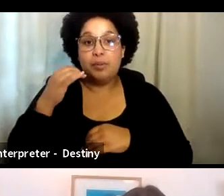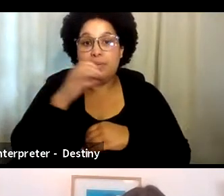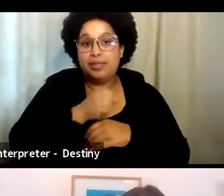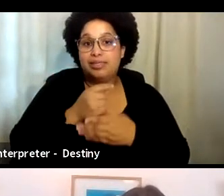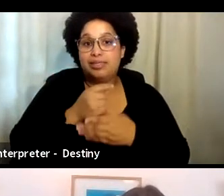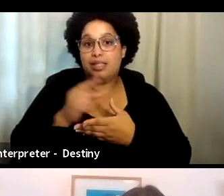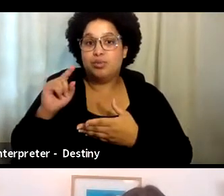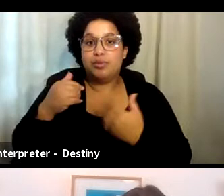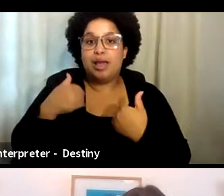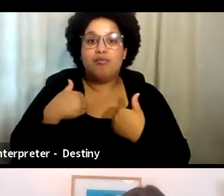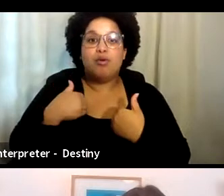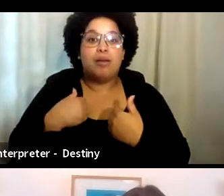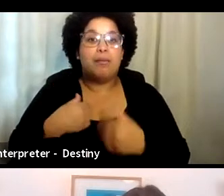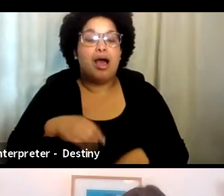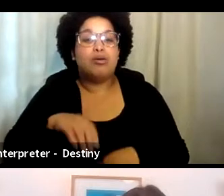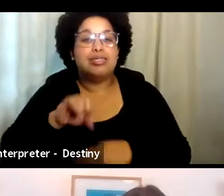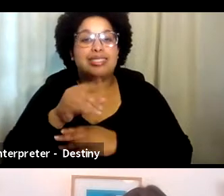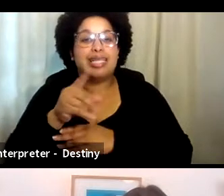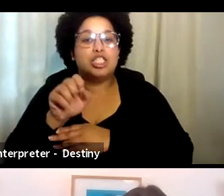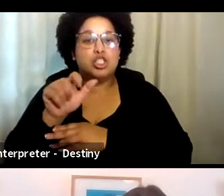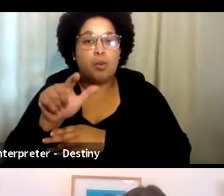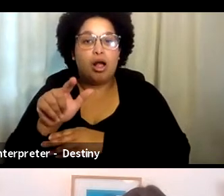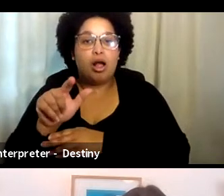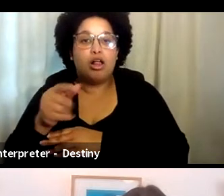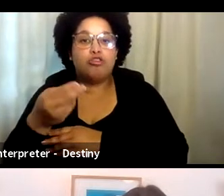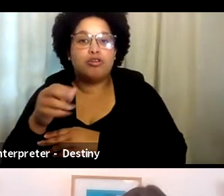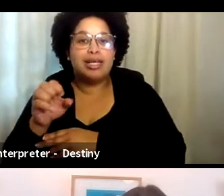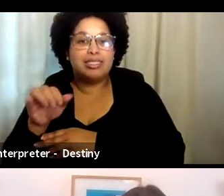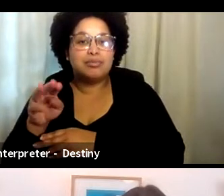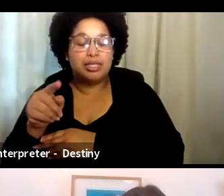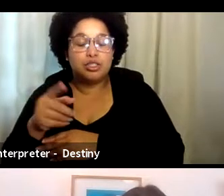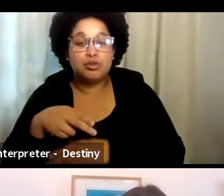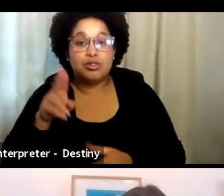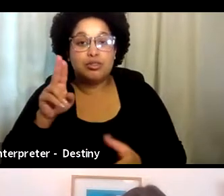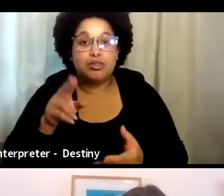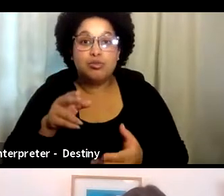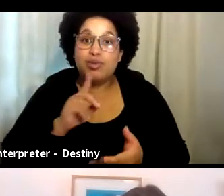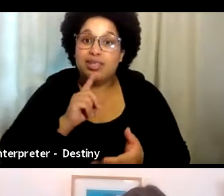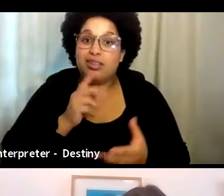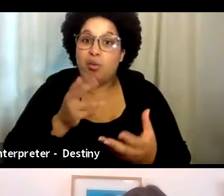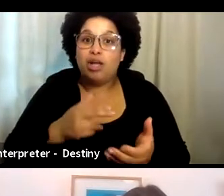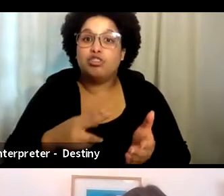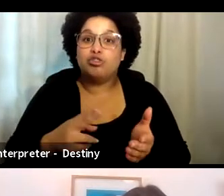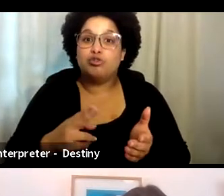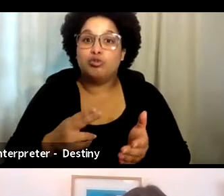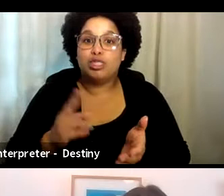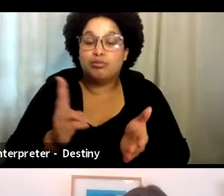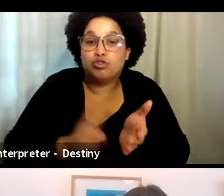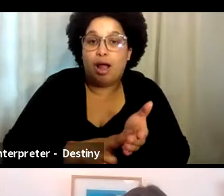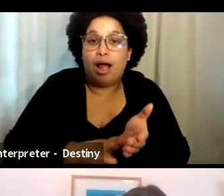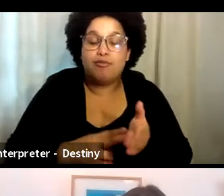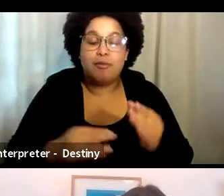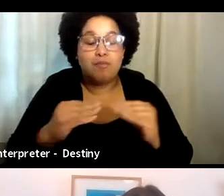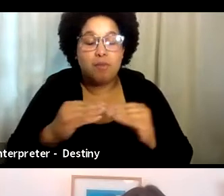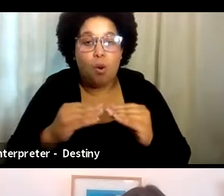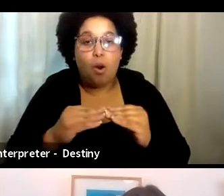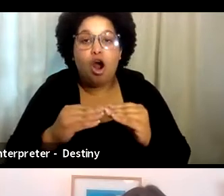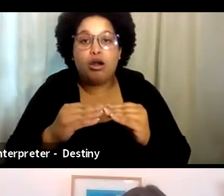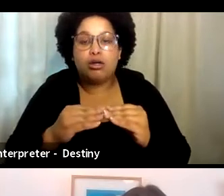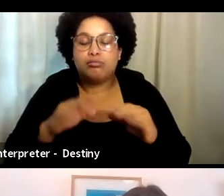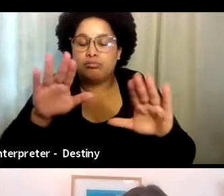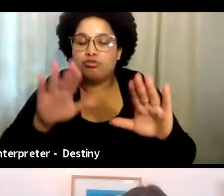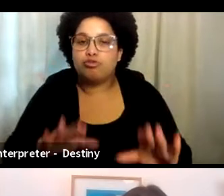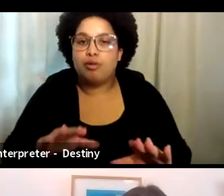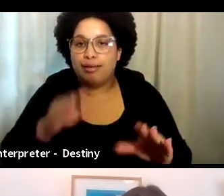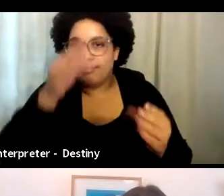channel and to subscribe for more great content. We really do want to continue and make things better for each and every one of you.